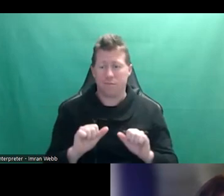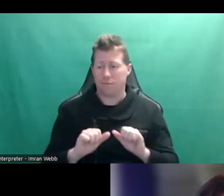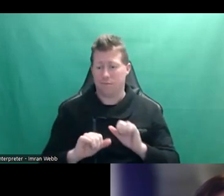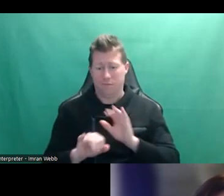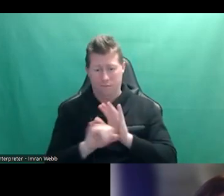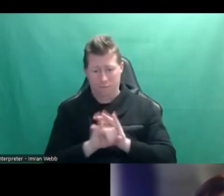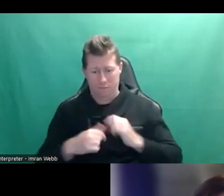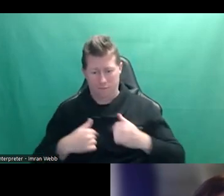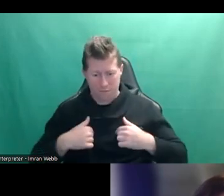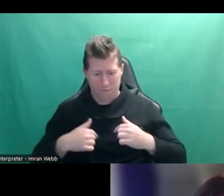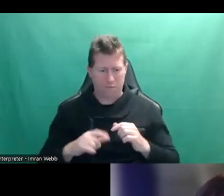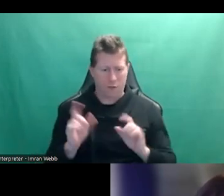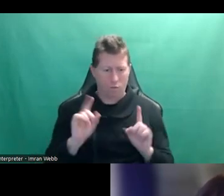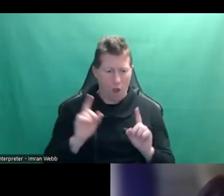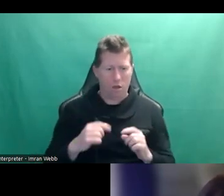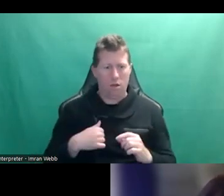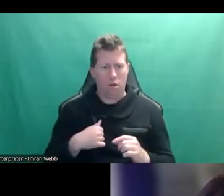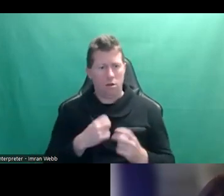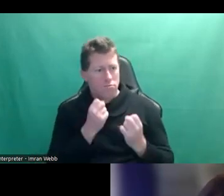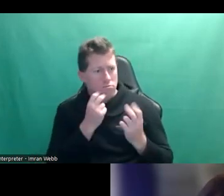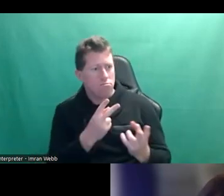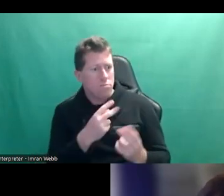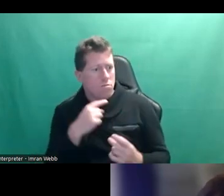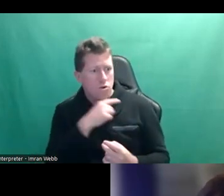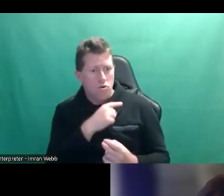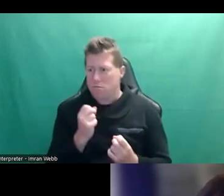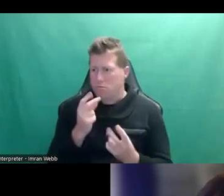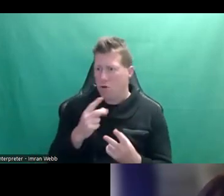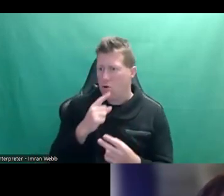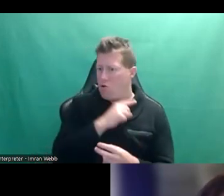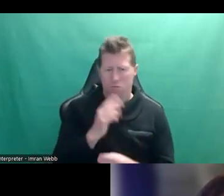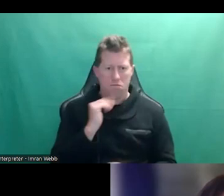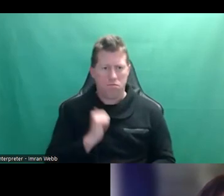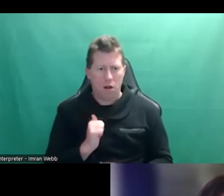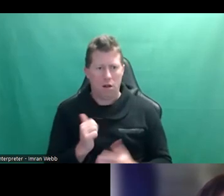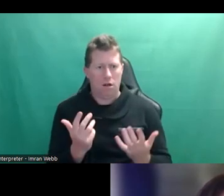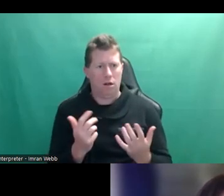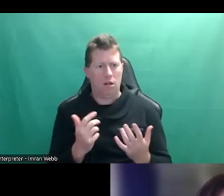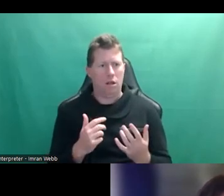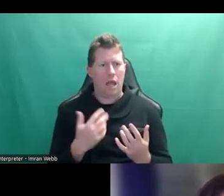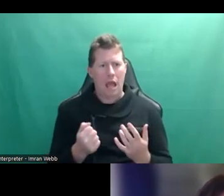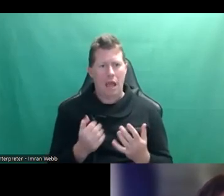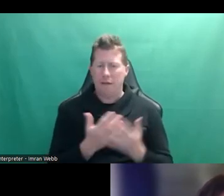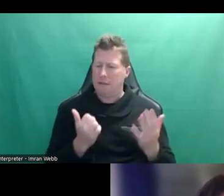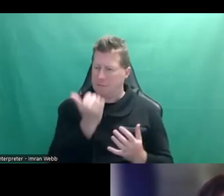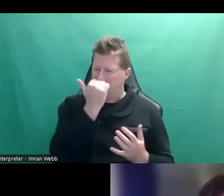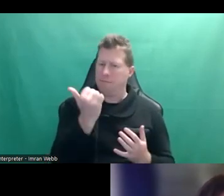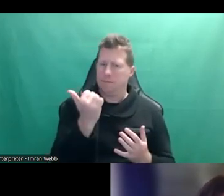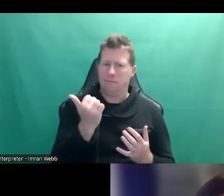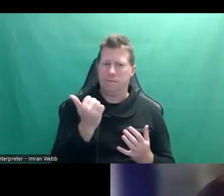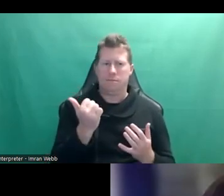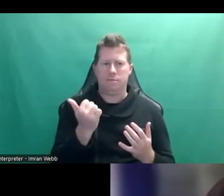and your sexual attraction. So we see a lot of, um, nuance in there. That's quite hard to unpack